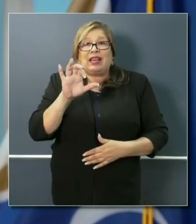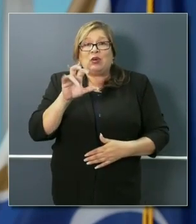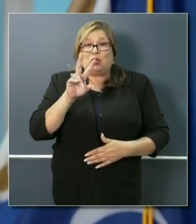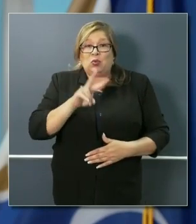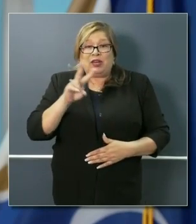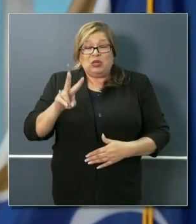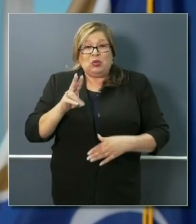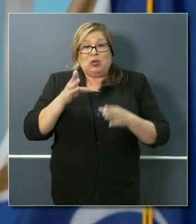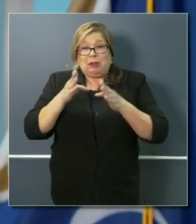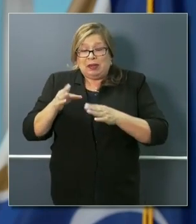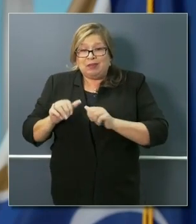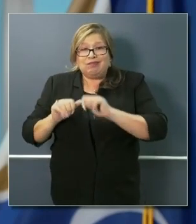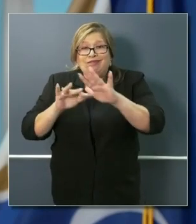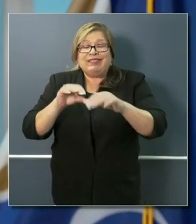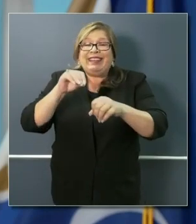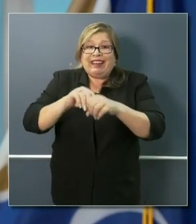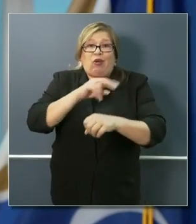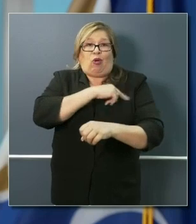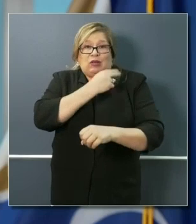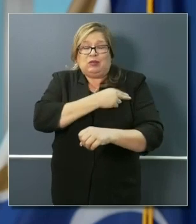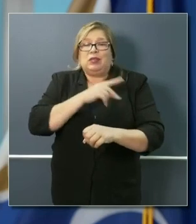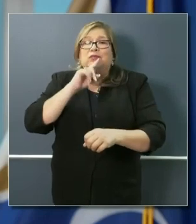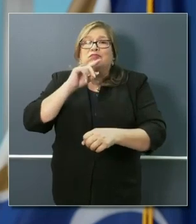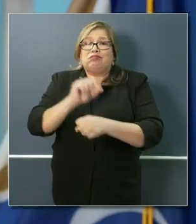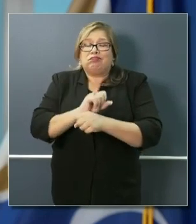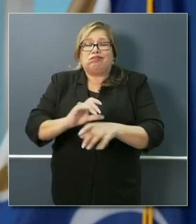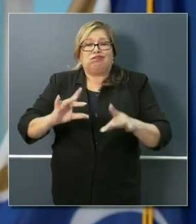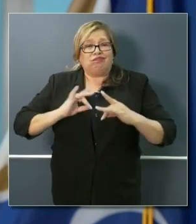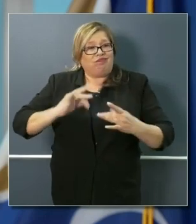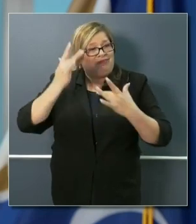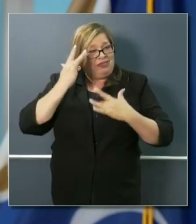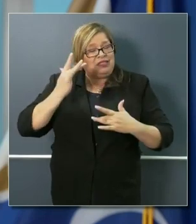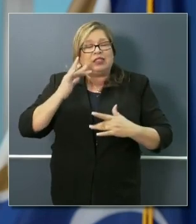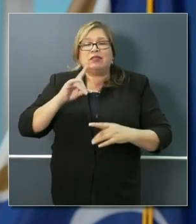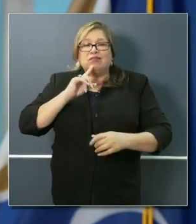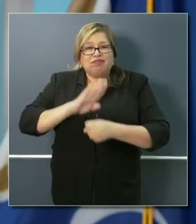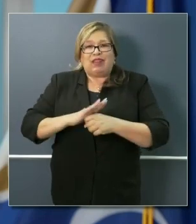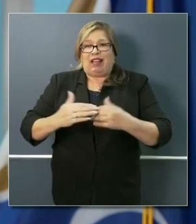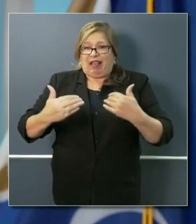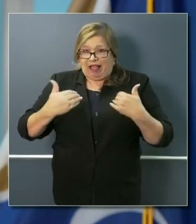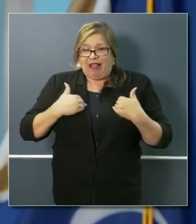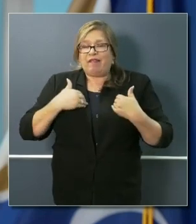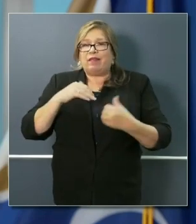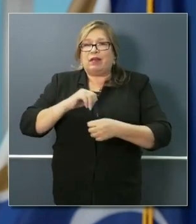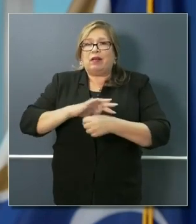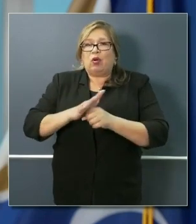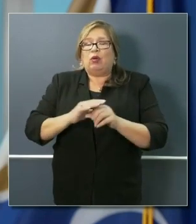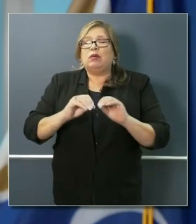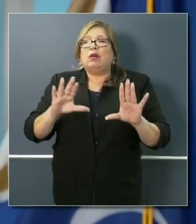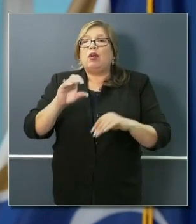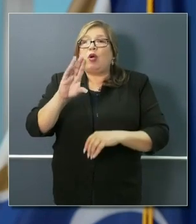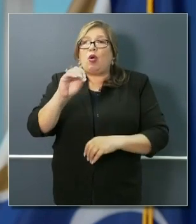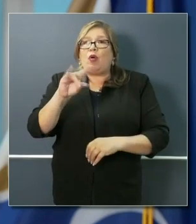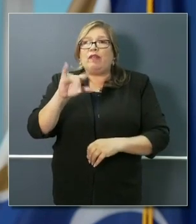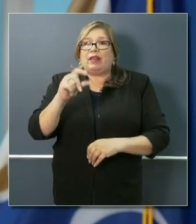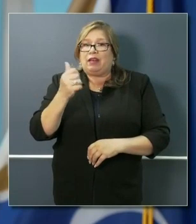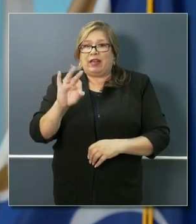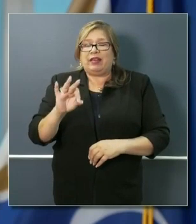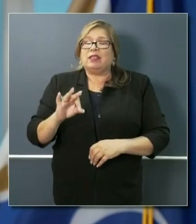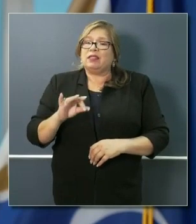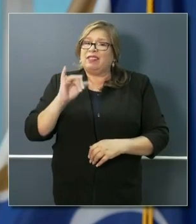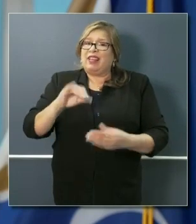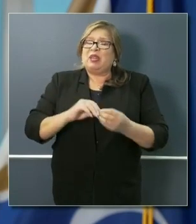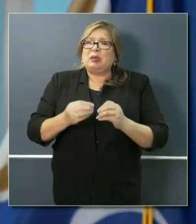system with COVID-19 that are positively identified. Those are big numbers, but